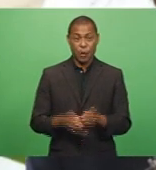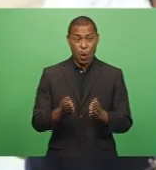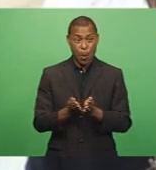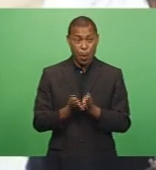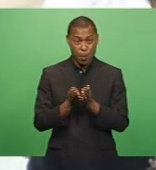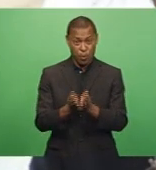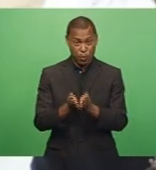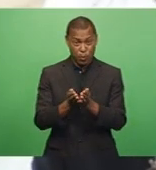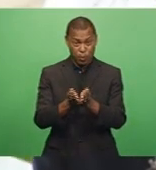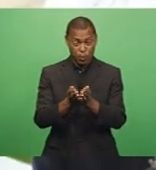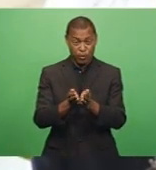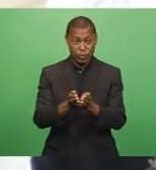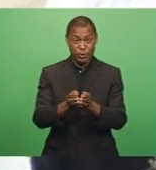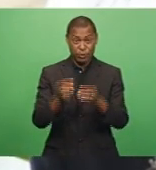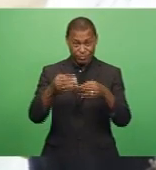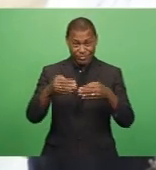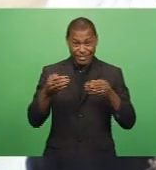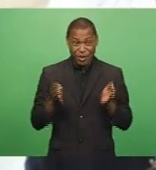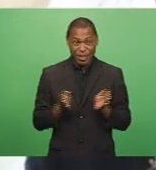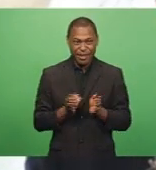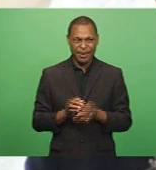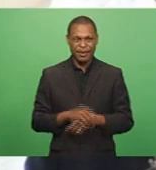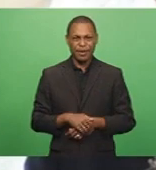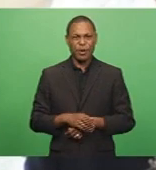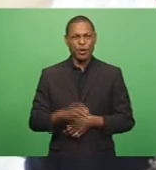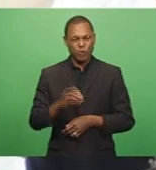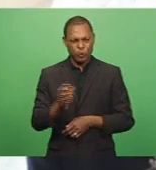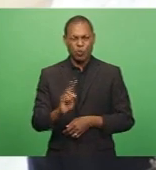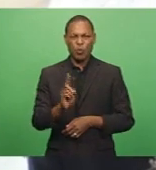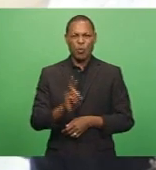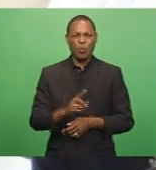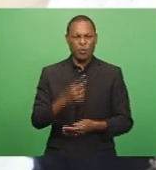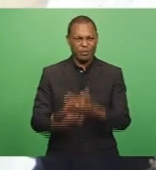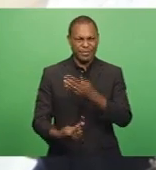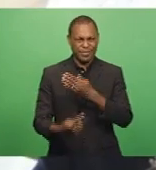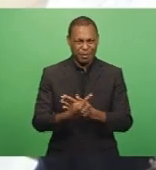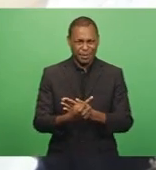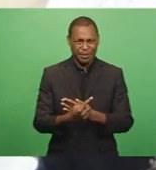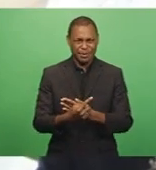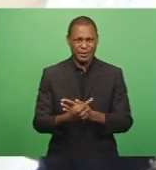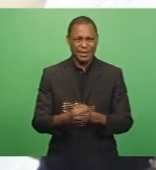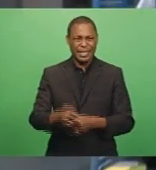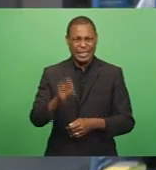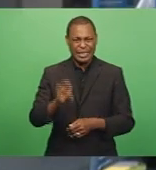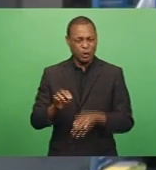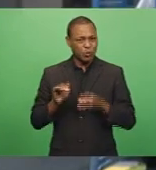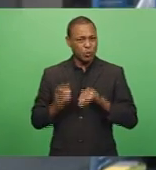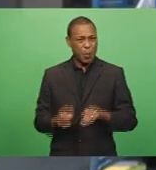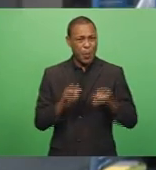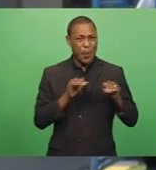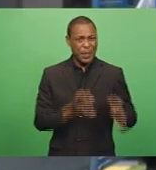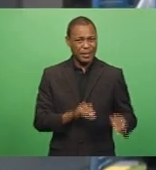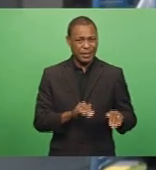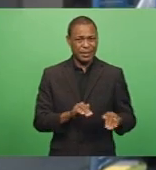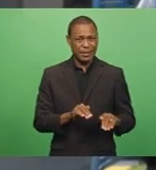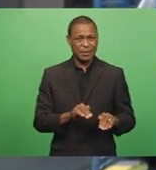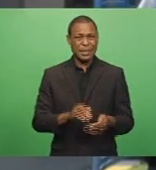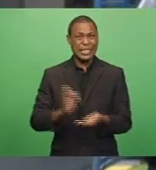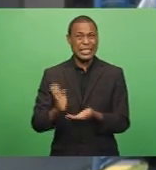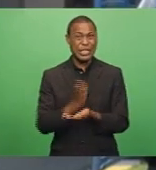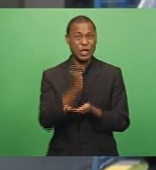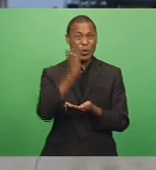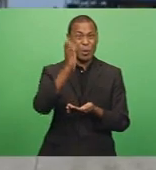trade development and the necessary condition to participate in the economic